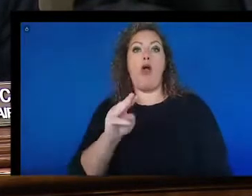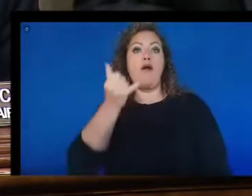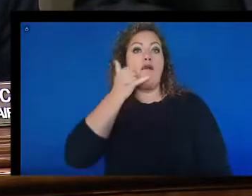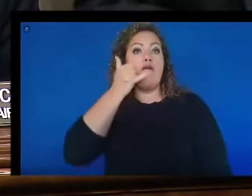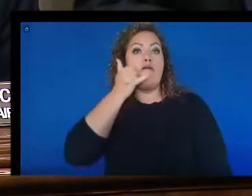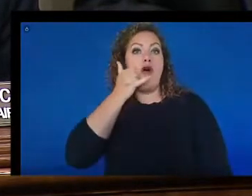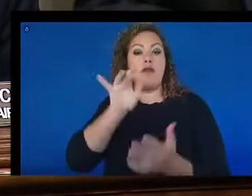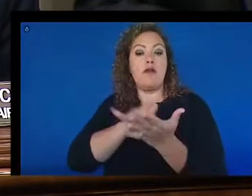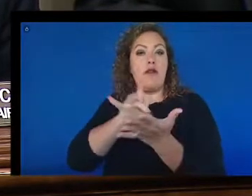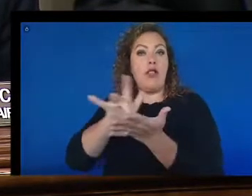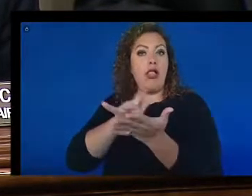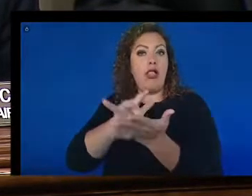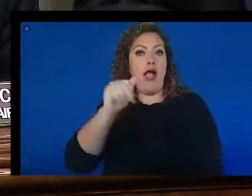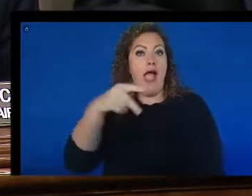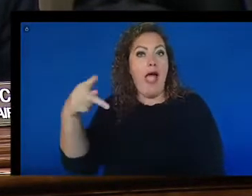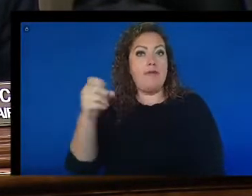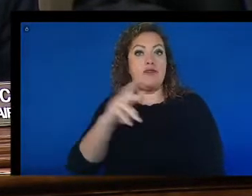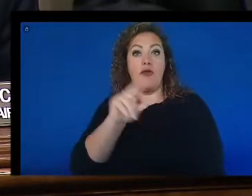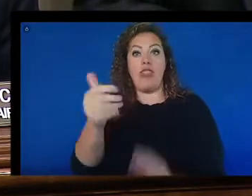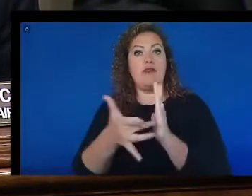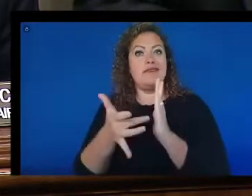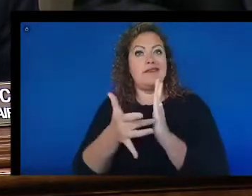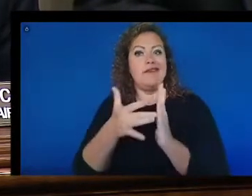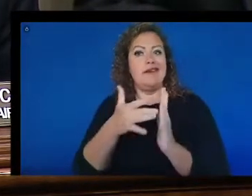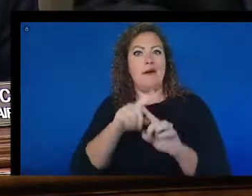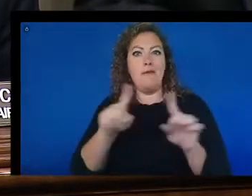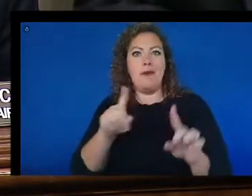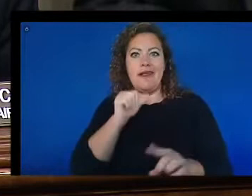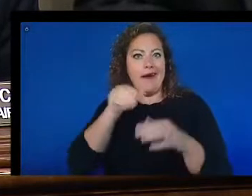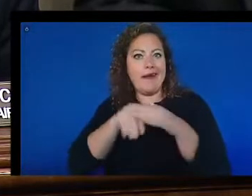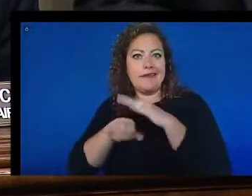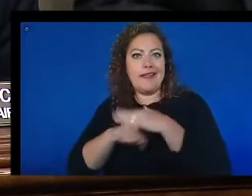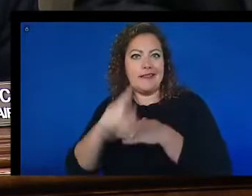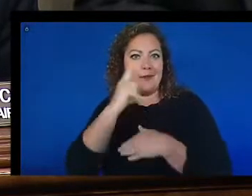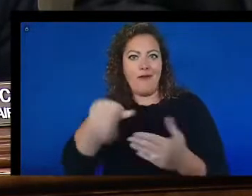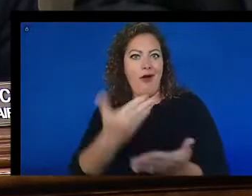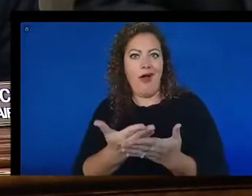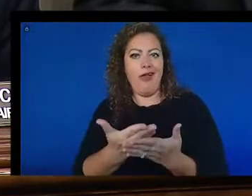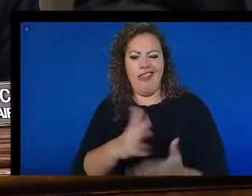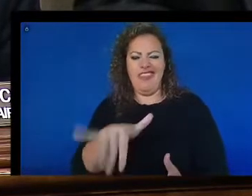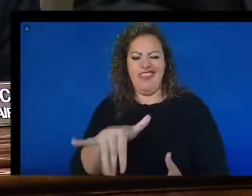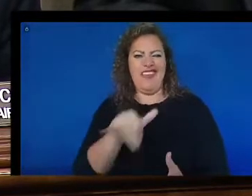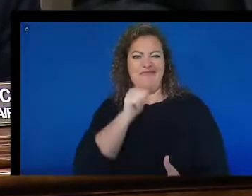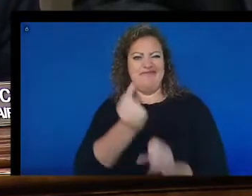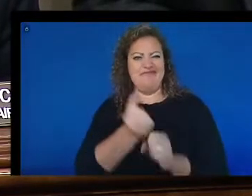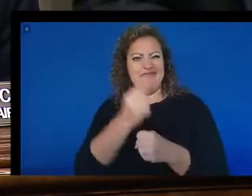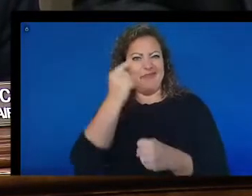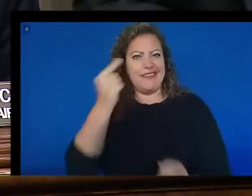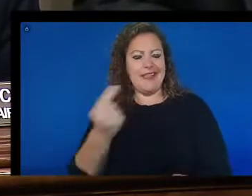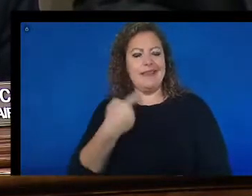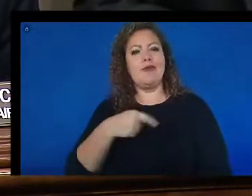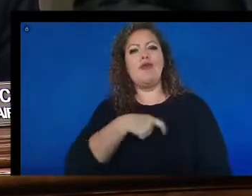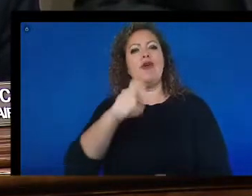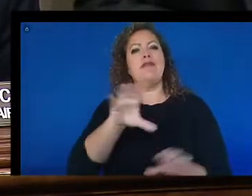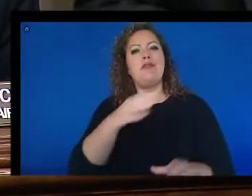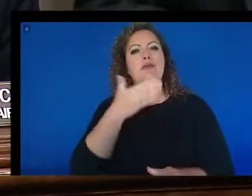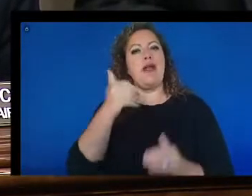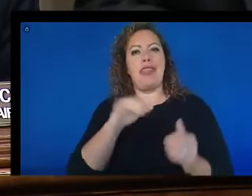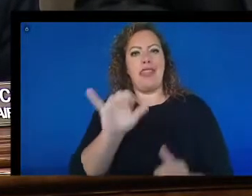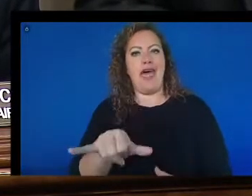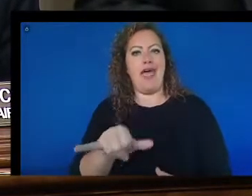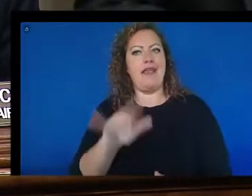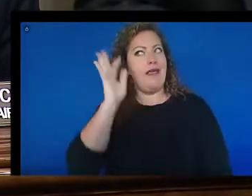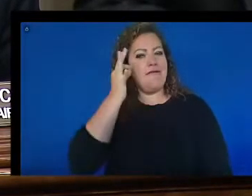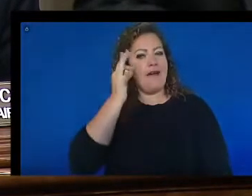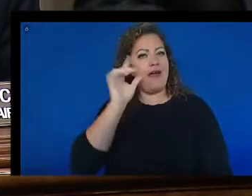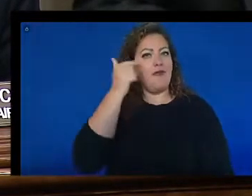inaccessible, that makes no sense. We've got to do better than that as a federal government and as a